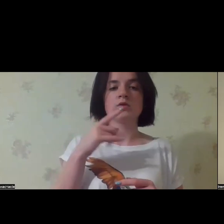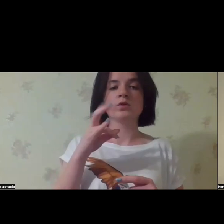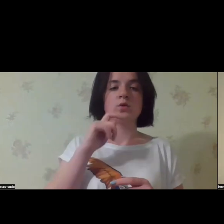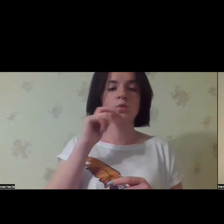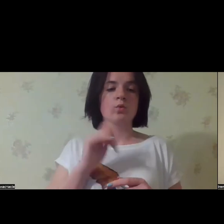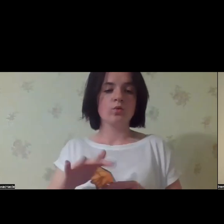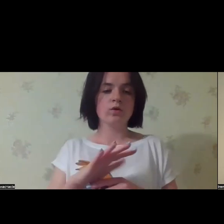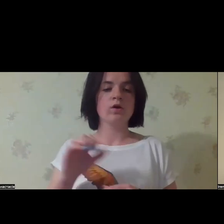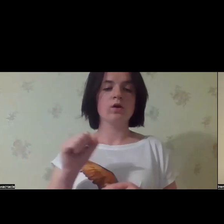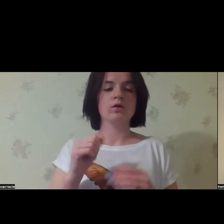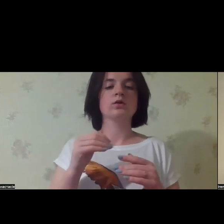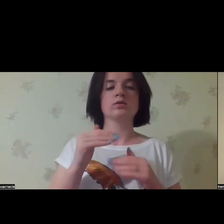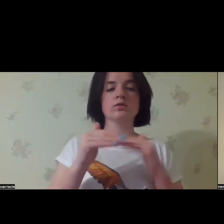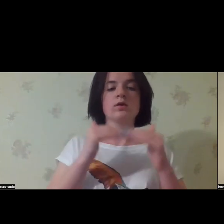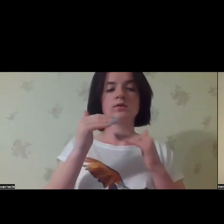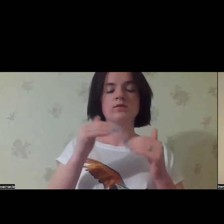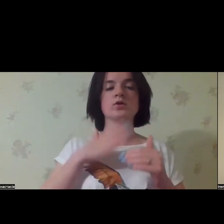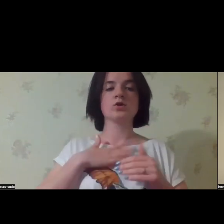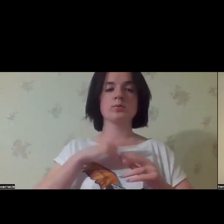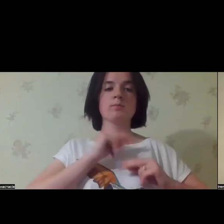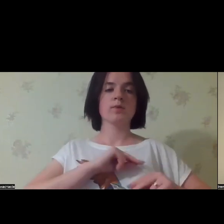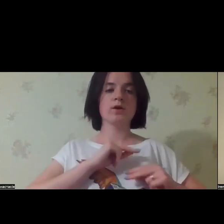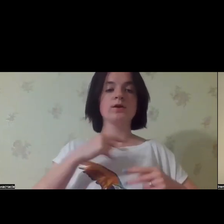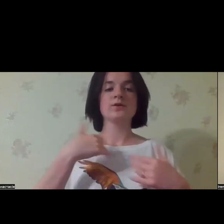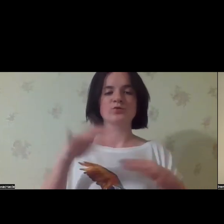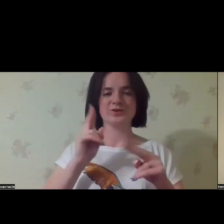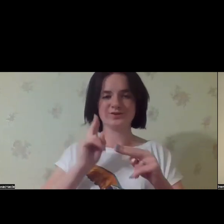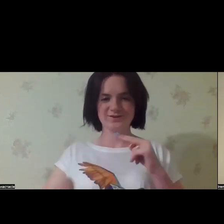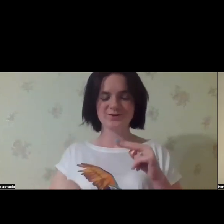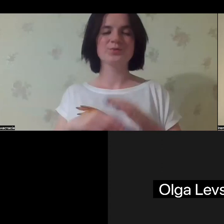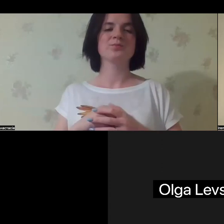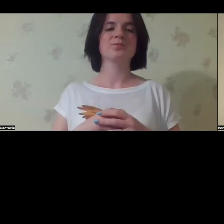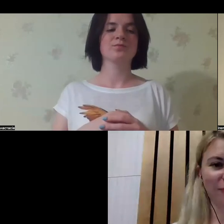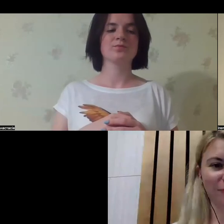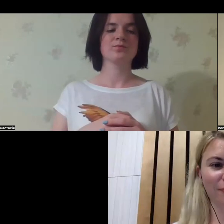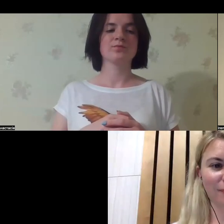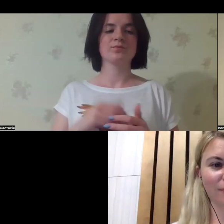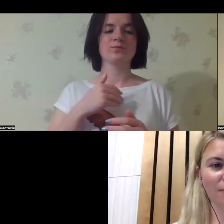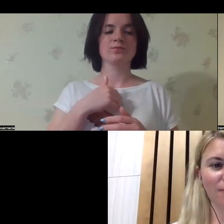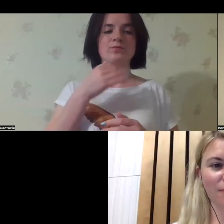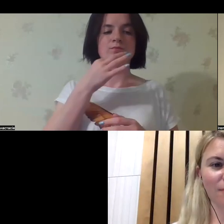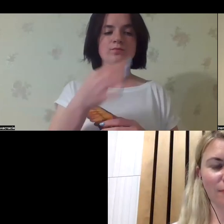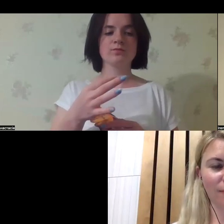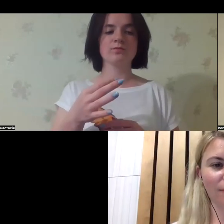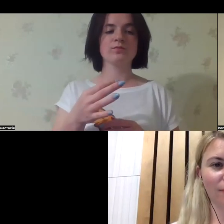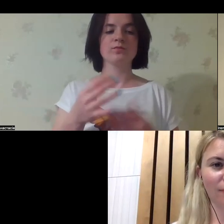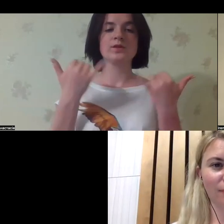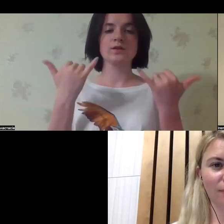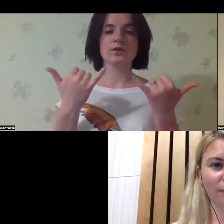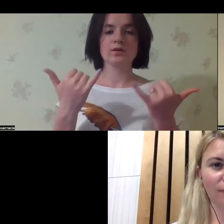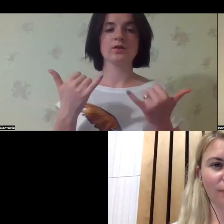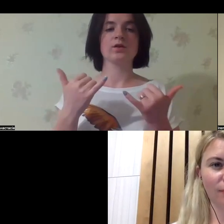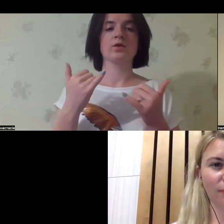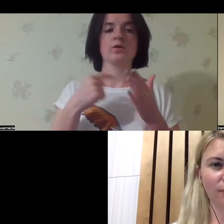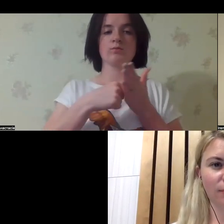this is something that we should discuss not only on the national level, but also on the level of international partners, cooperation.